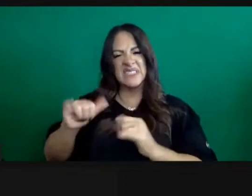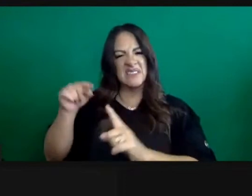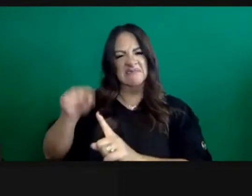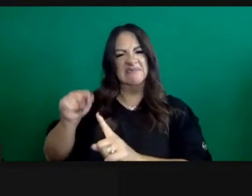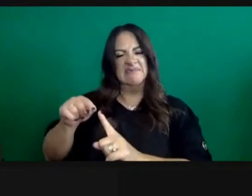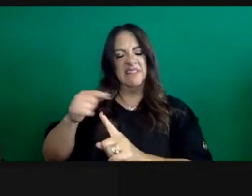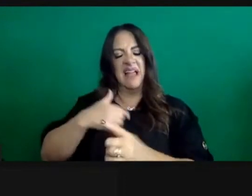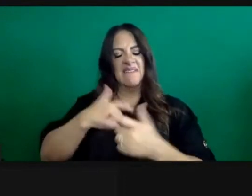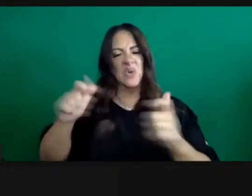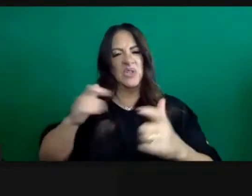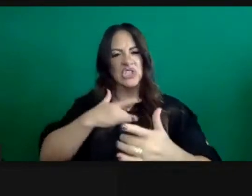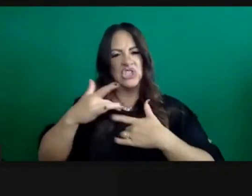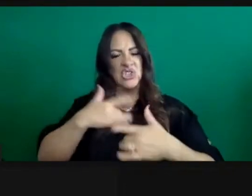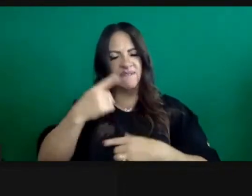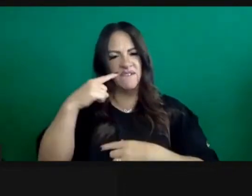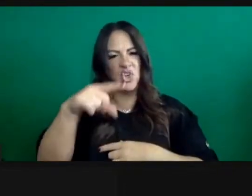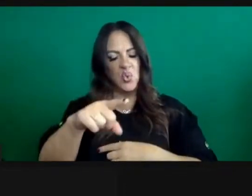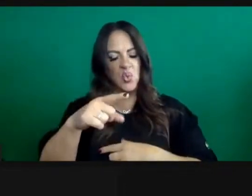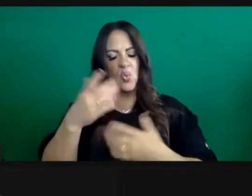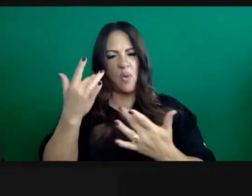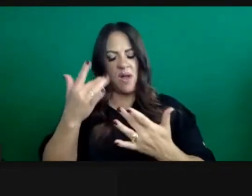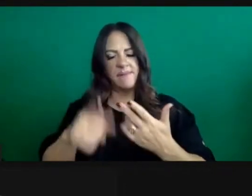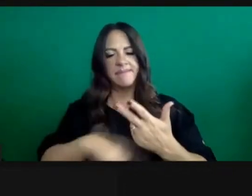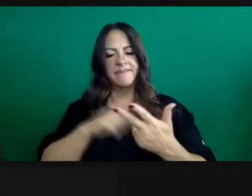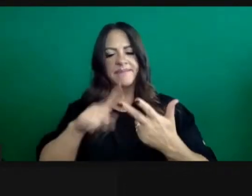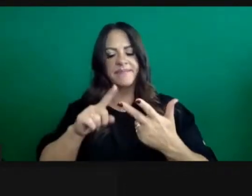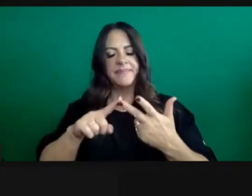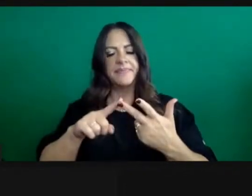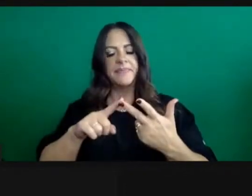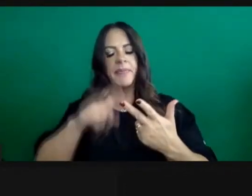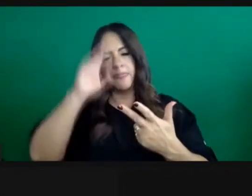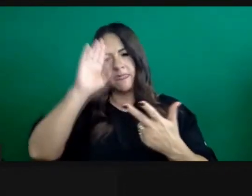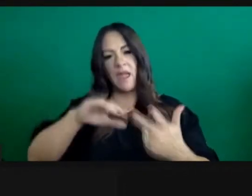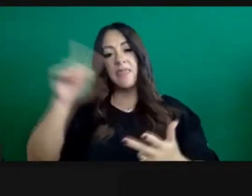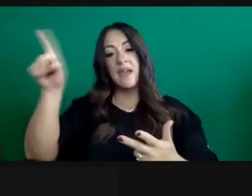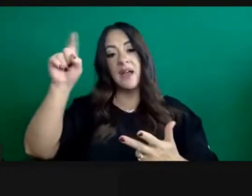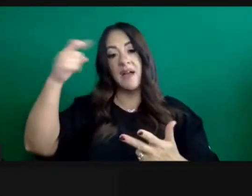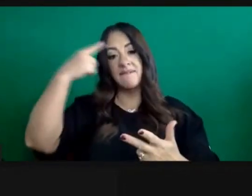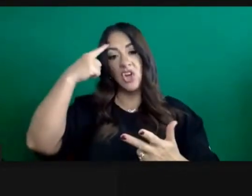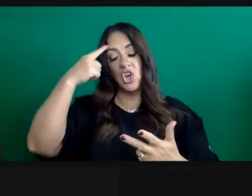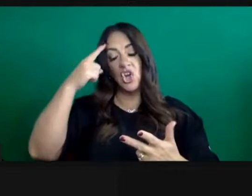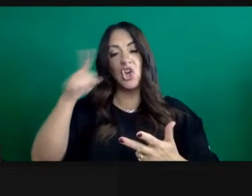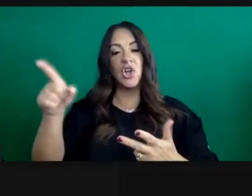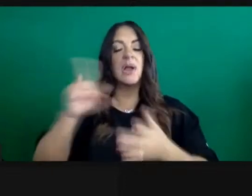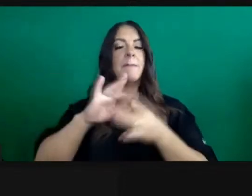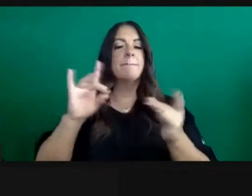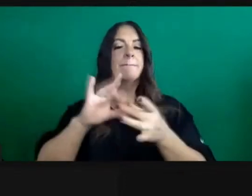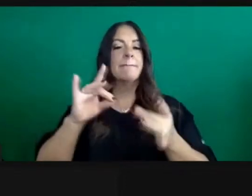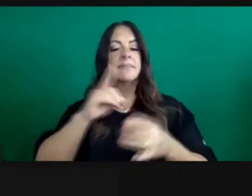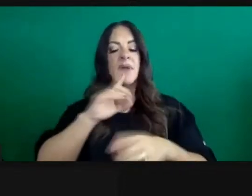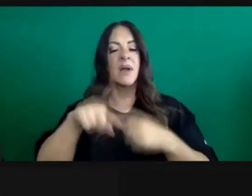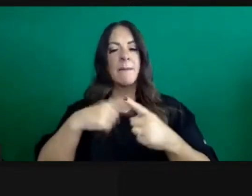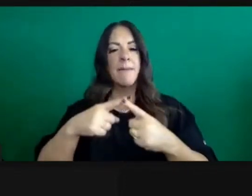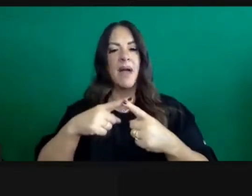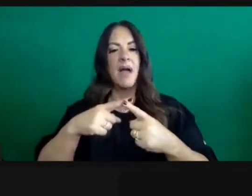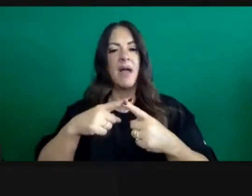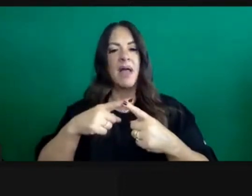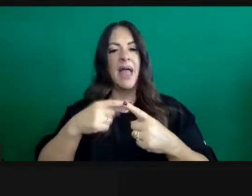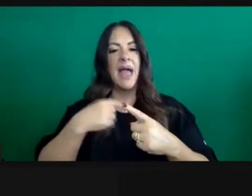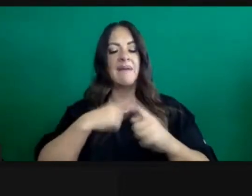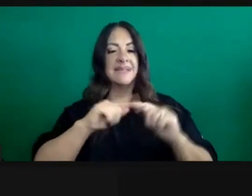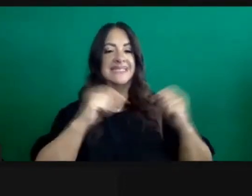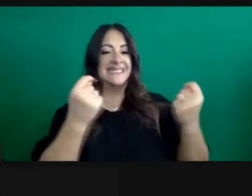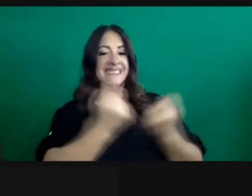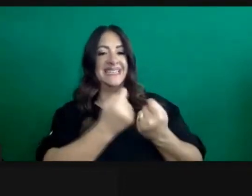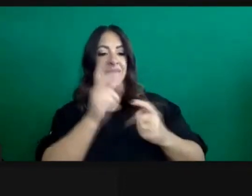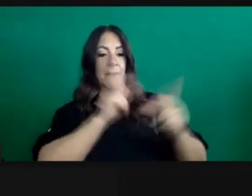really concerns statewide officials? And then thirdly, I know that Governor Newsom referenced a team of state folks who